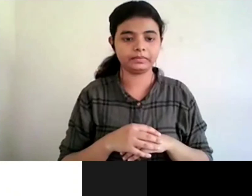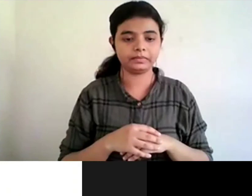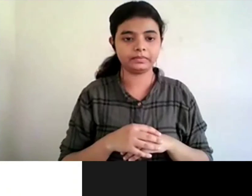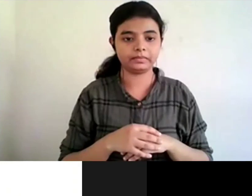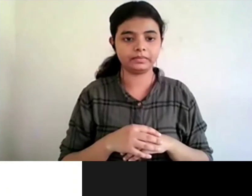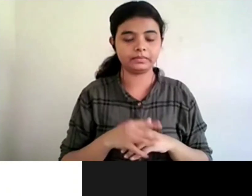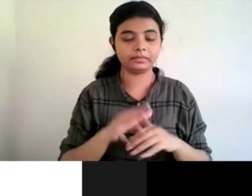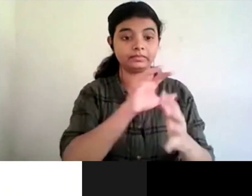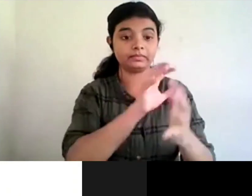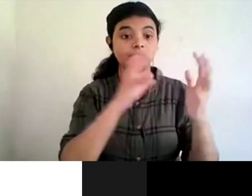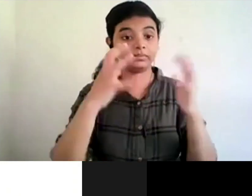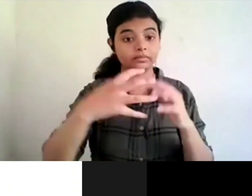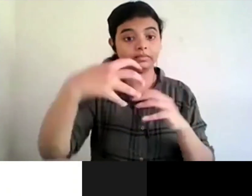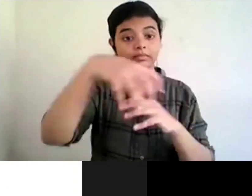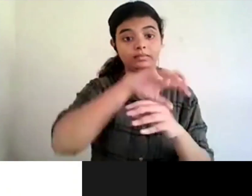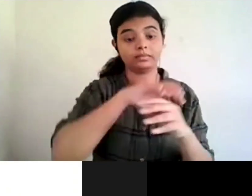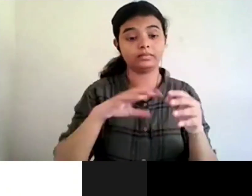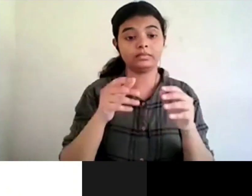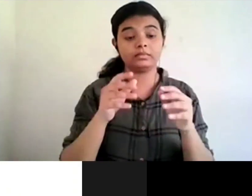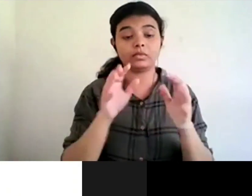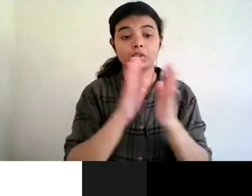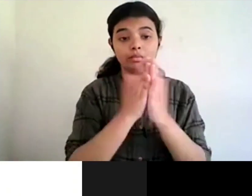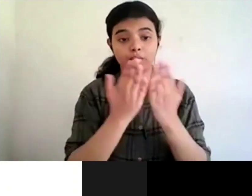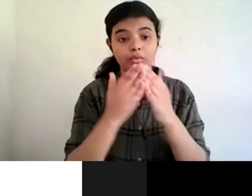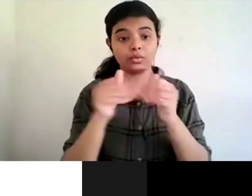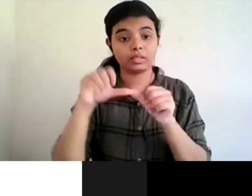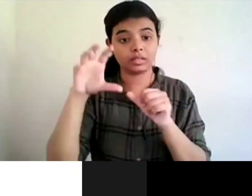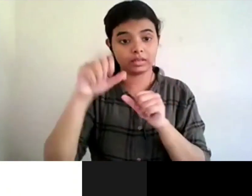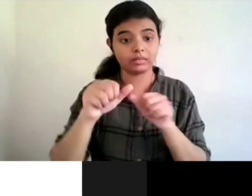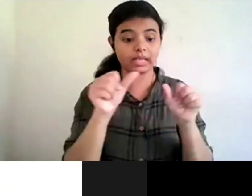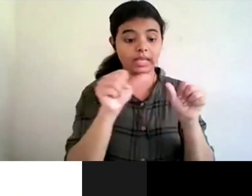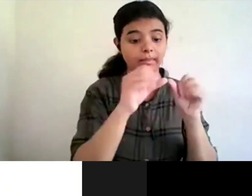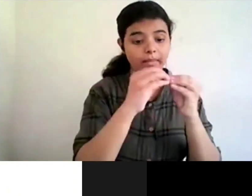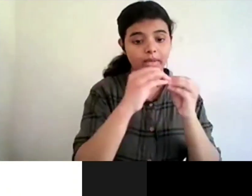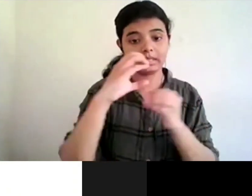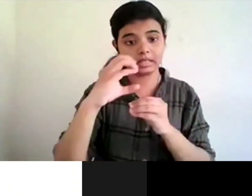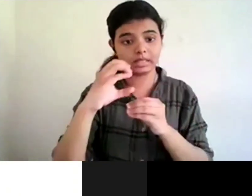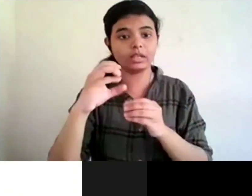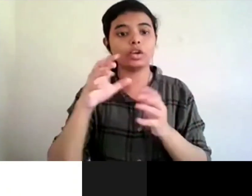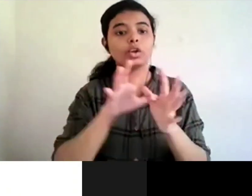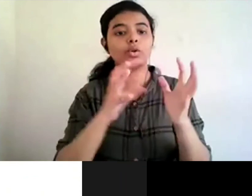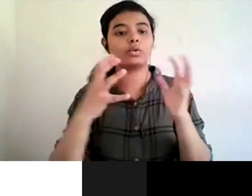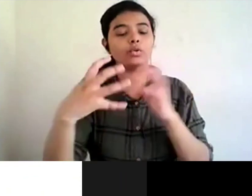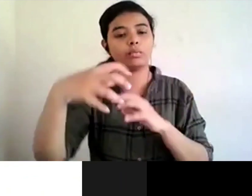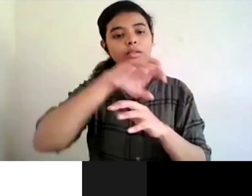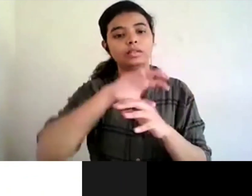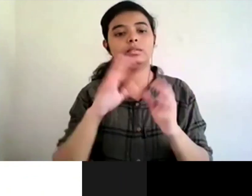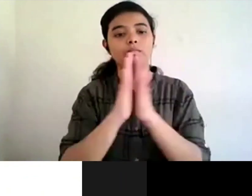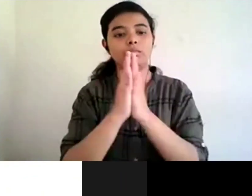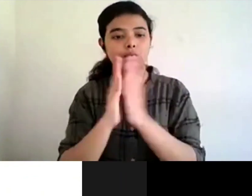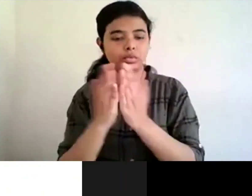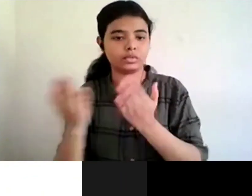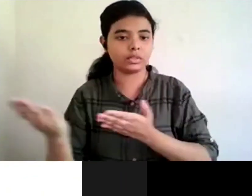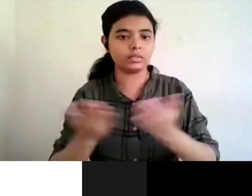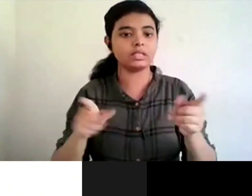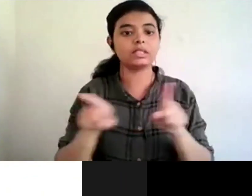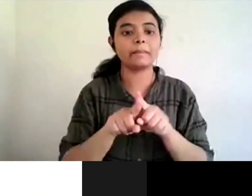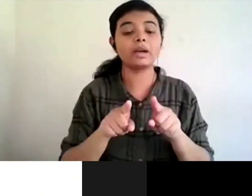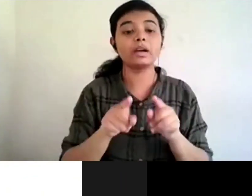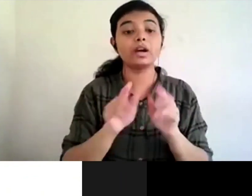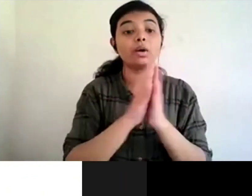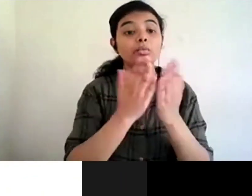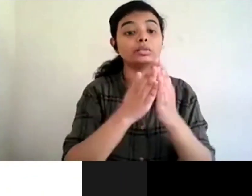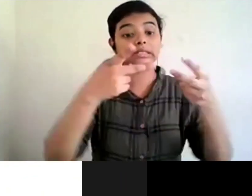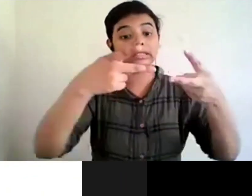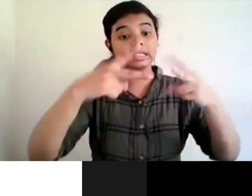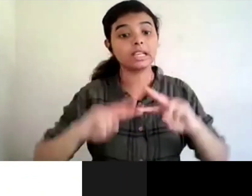book accessible is abc global book service actually majority of books are actually audiobooks there so